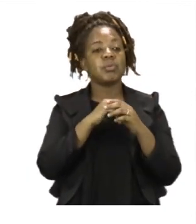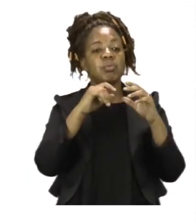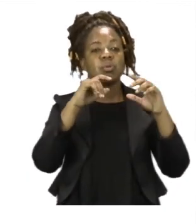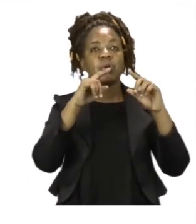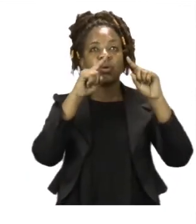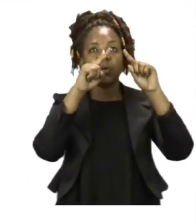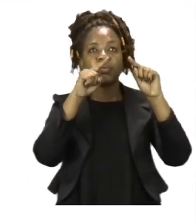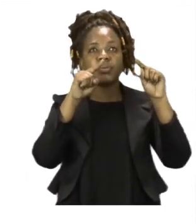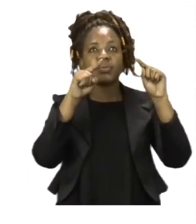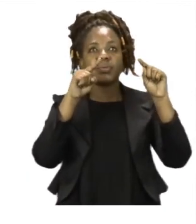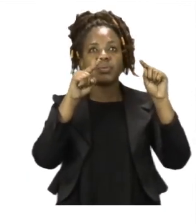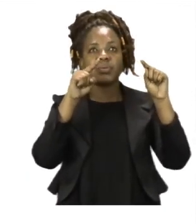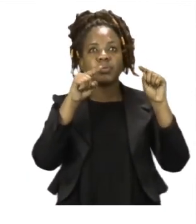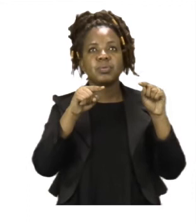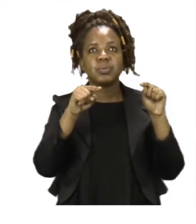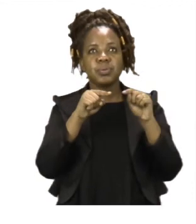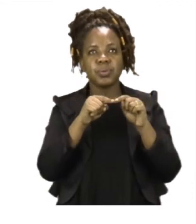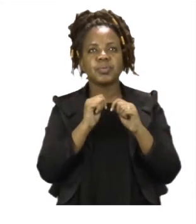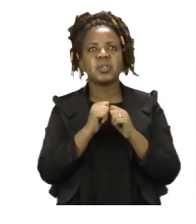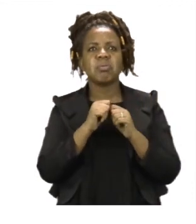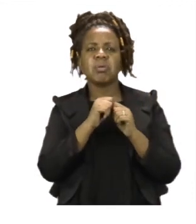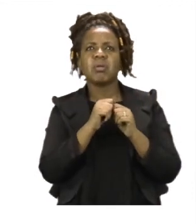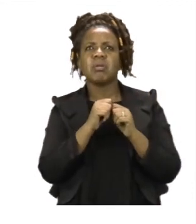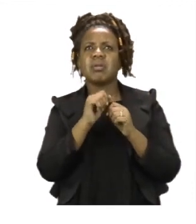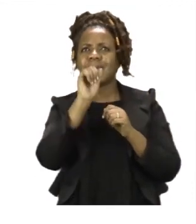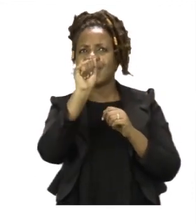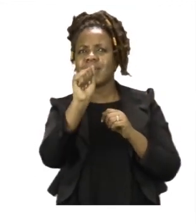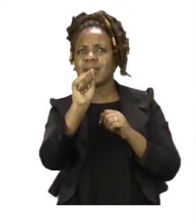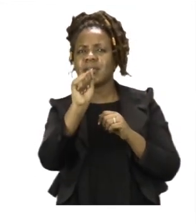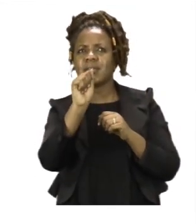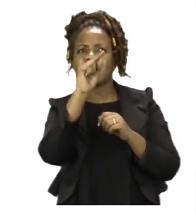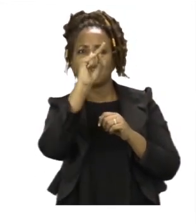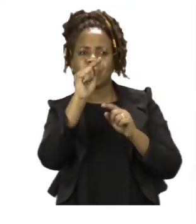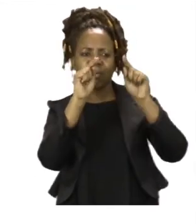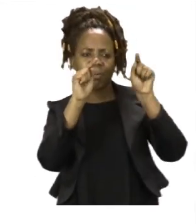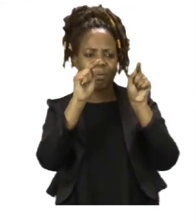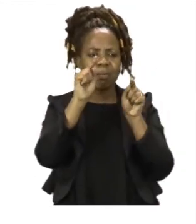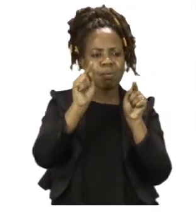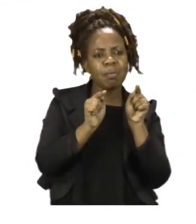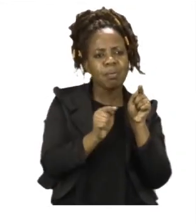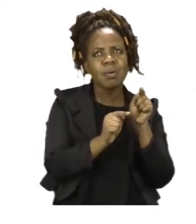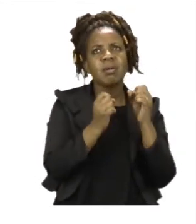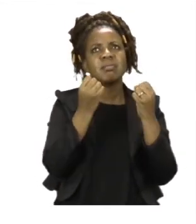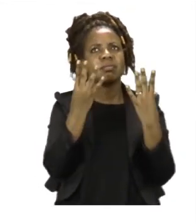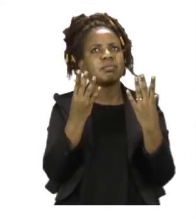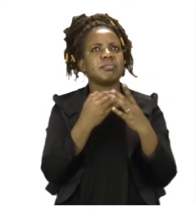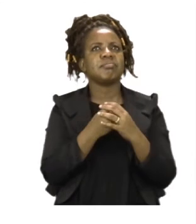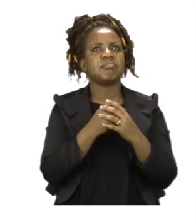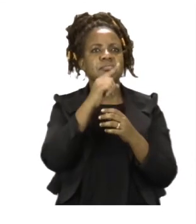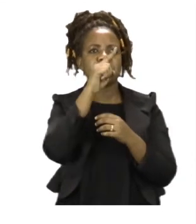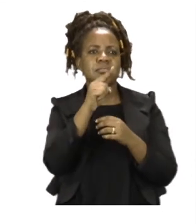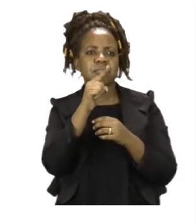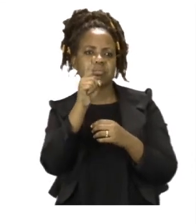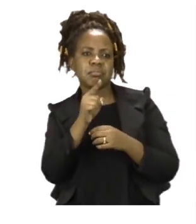how many sides does it have. Well, we have a pentagon here so we are going to count the sides